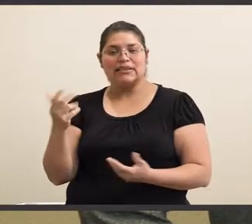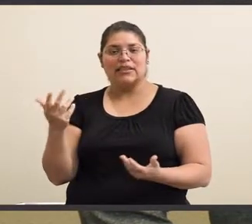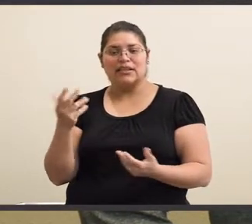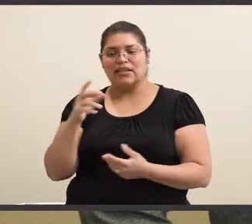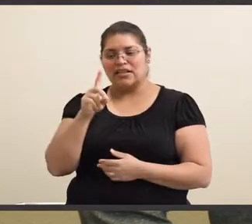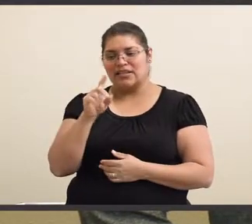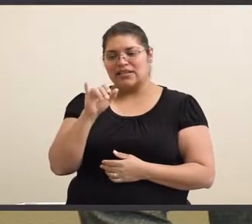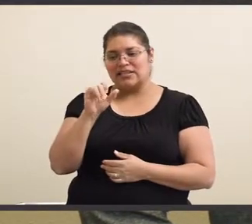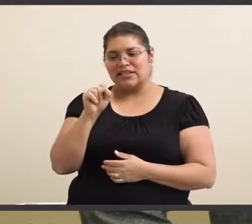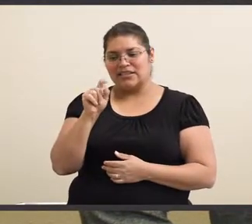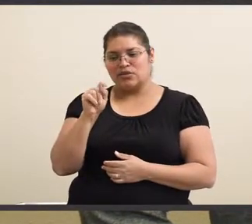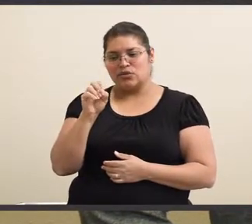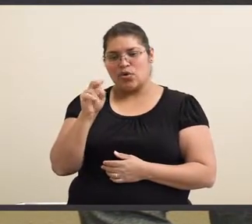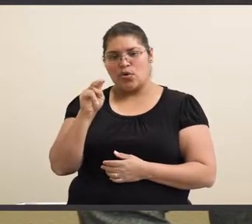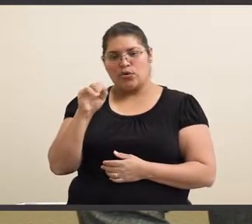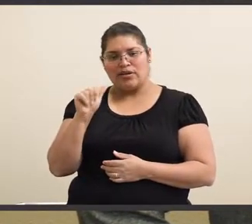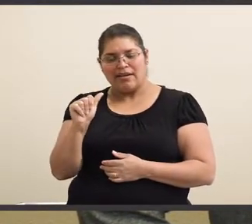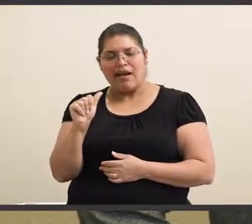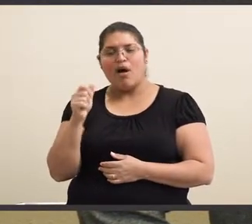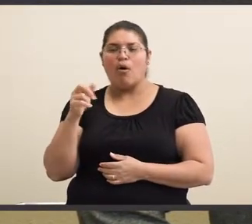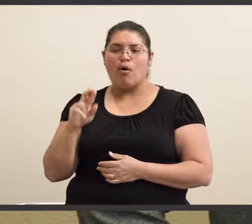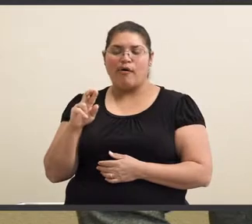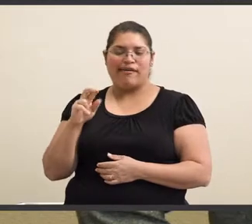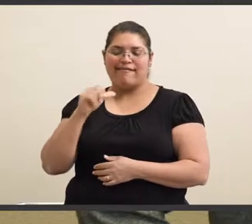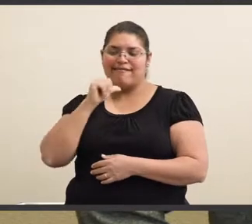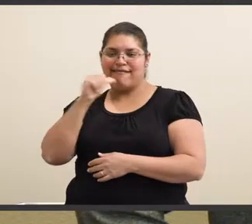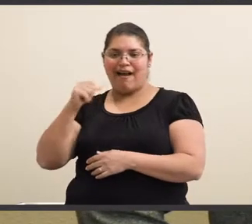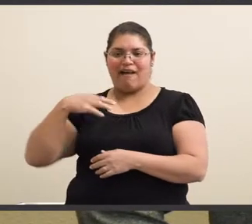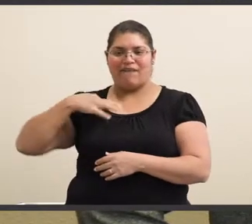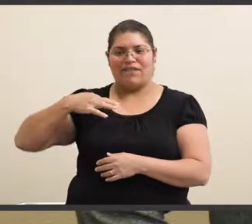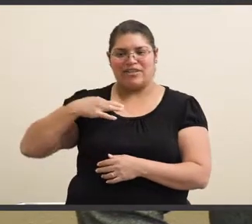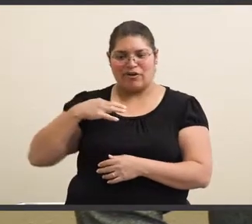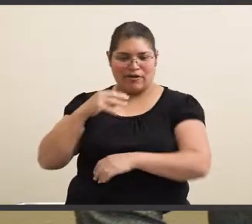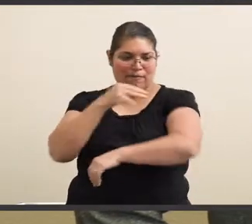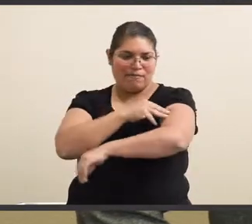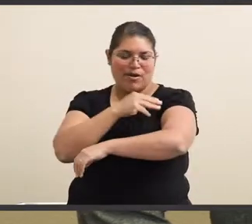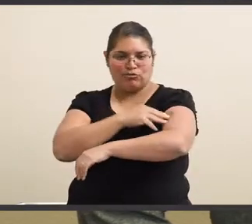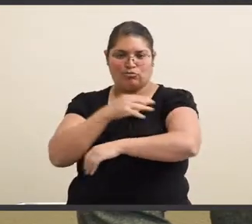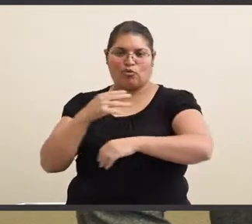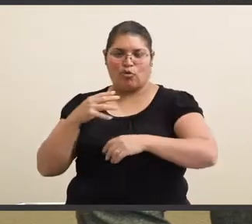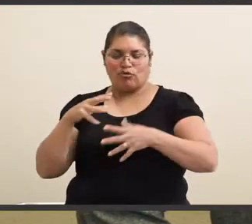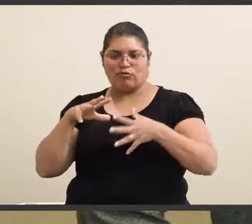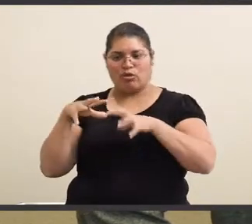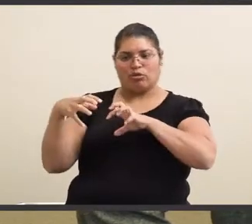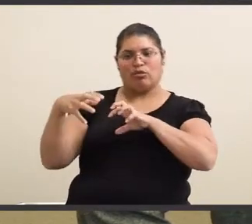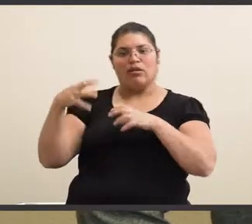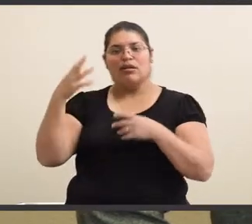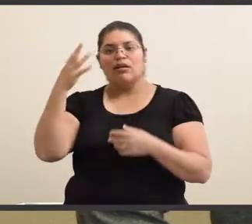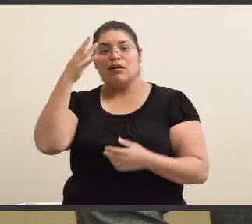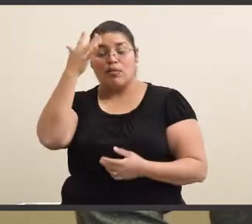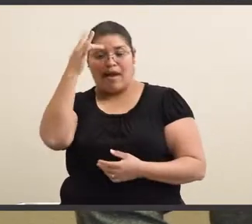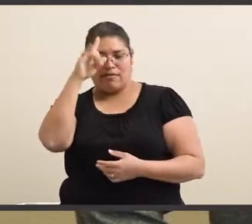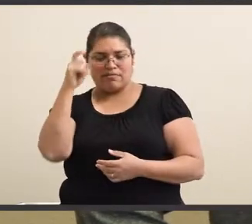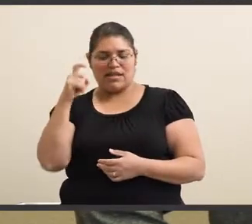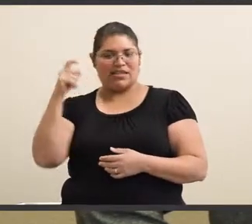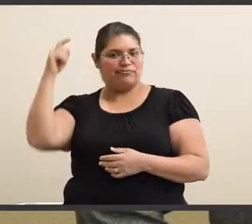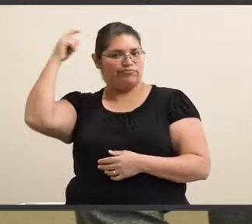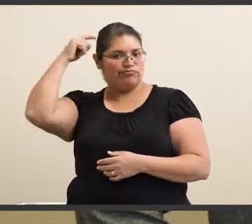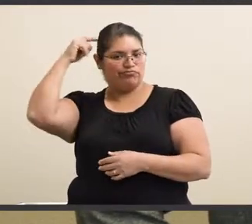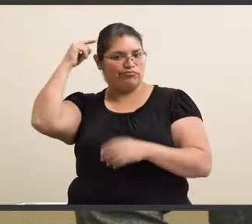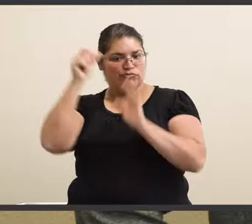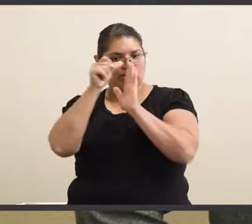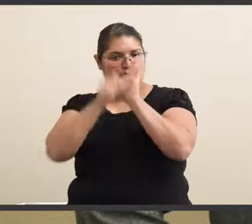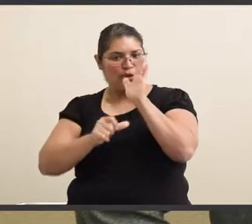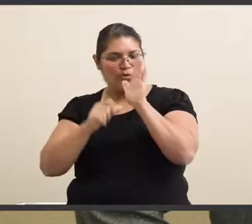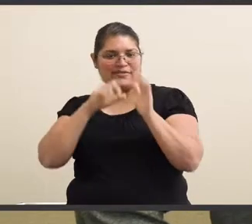dystonia or involuntary muscle contractions on my right side as a result of two brain surgeries to move a brain tumor when